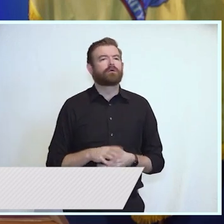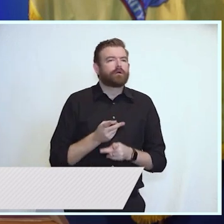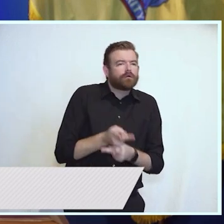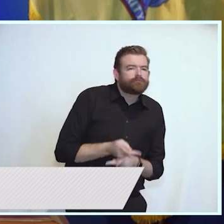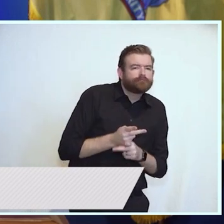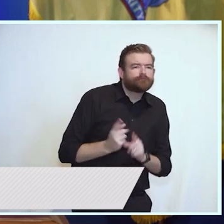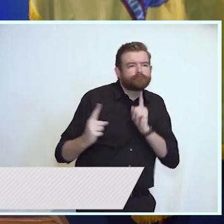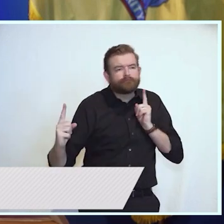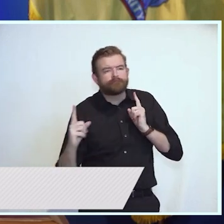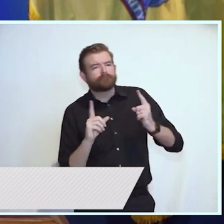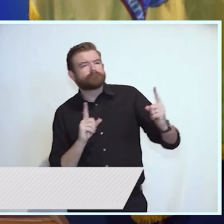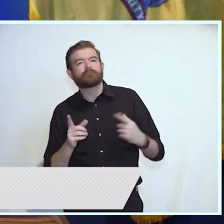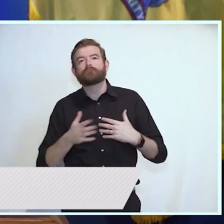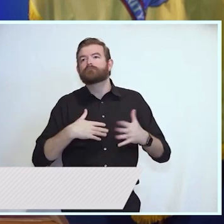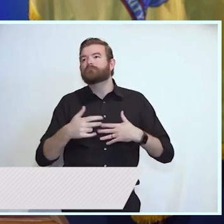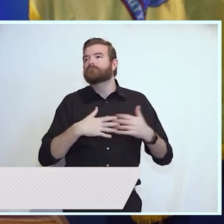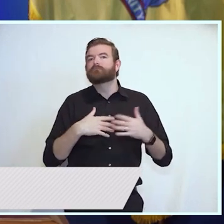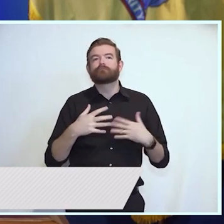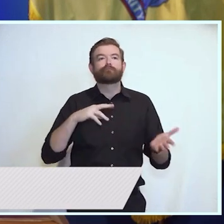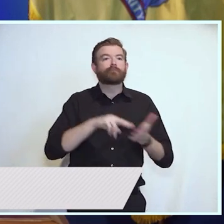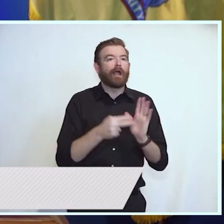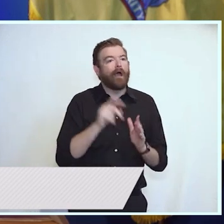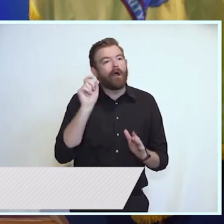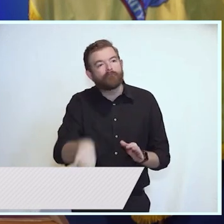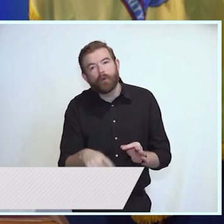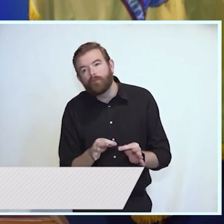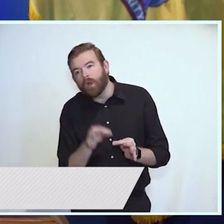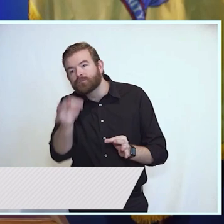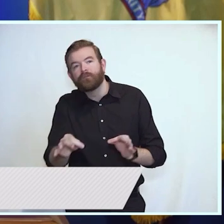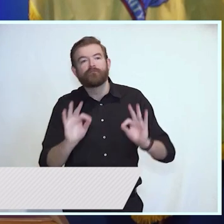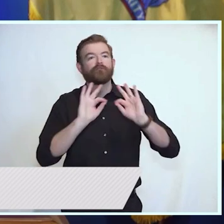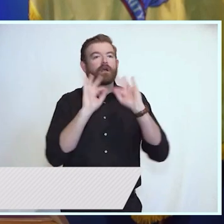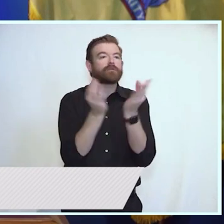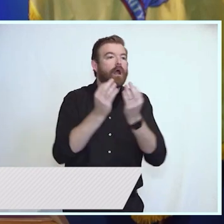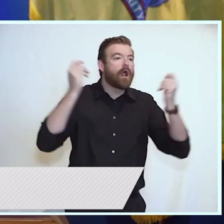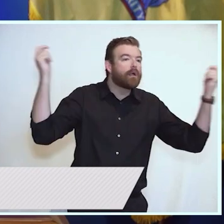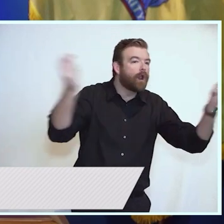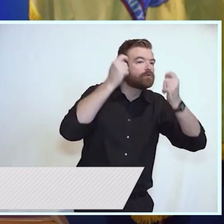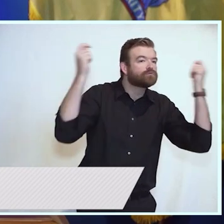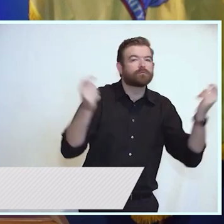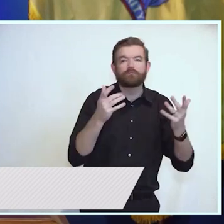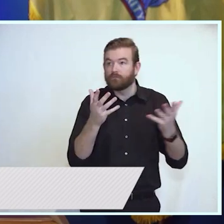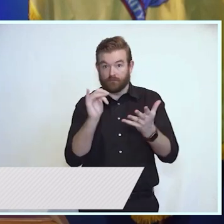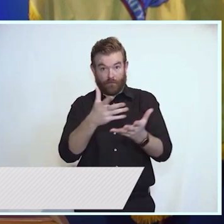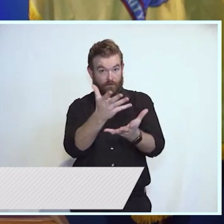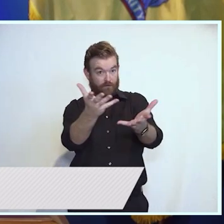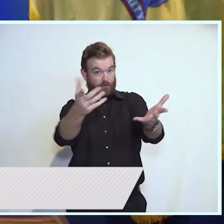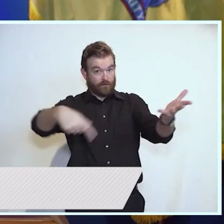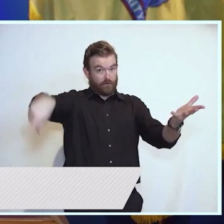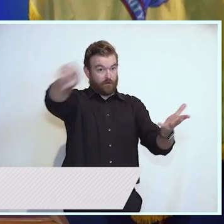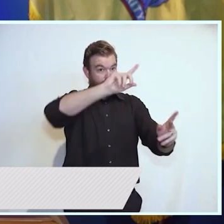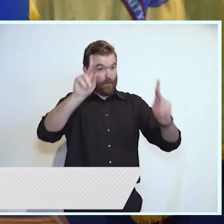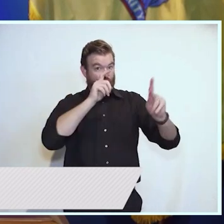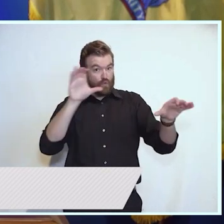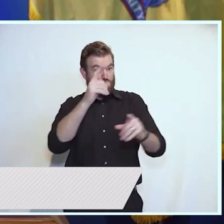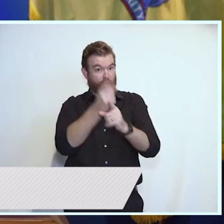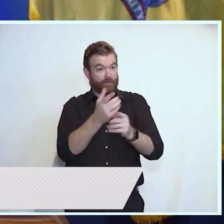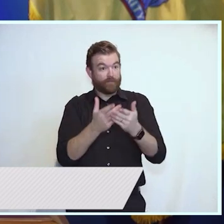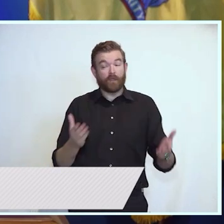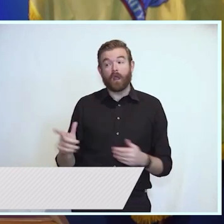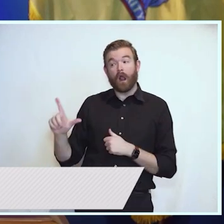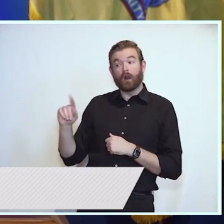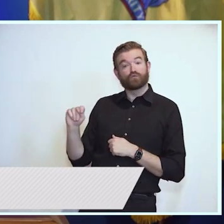precautions even when it meant postponing precious family celebrations, Lieutenant Governor Sheila Oliver and I